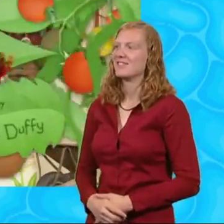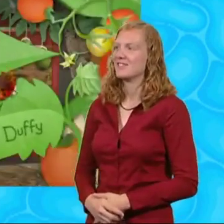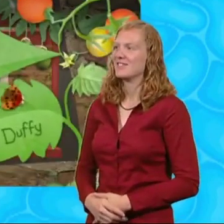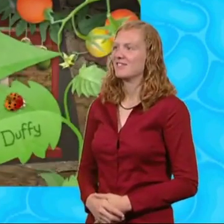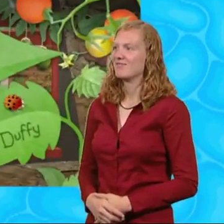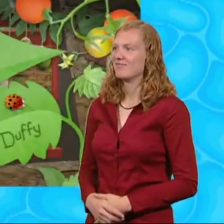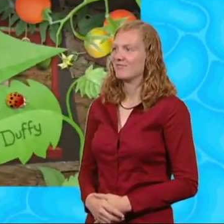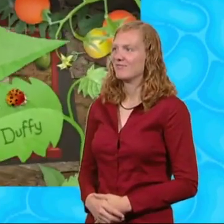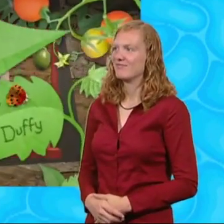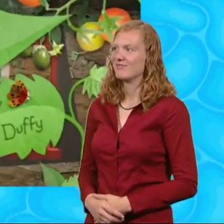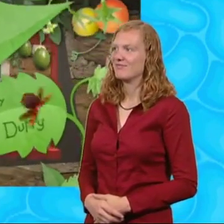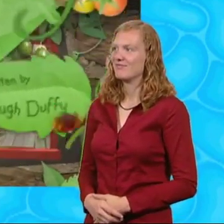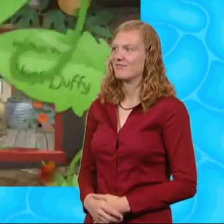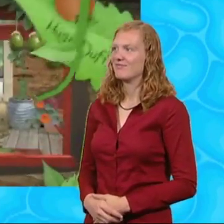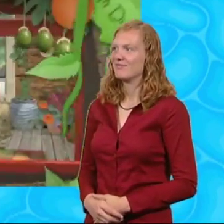Get grubby.